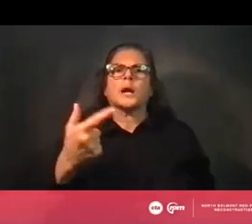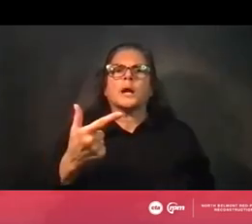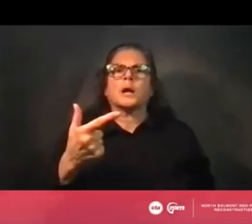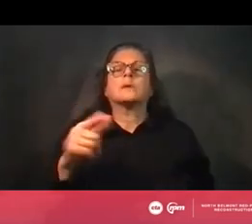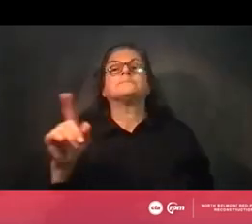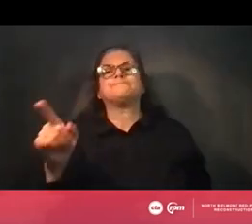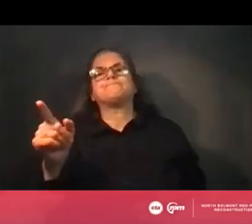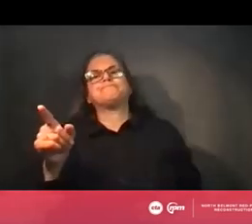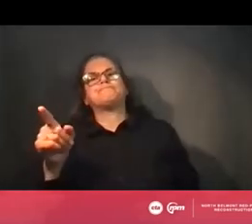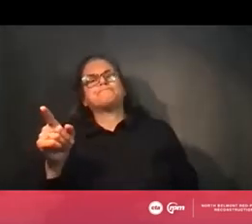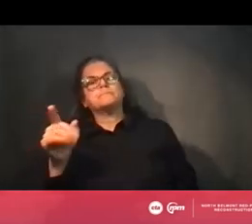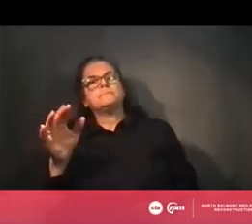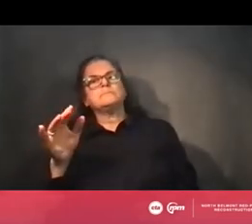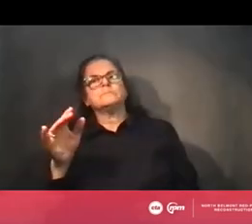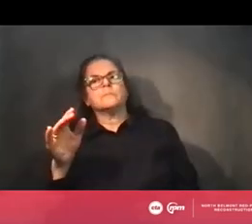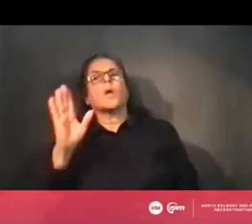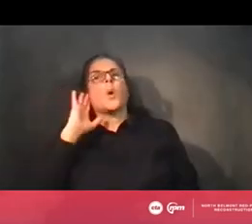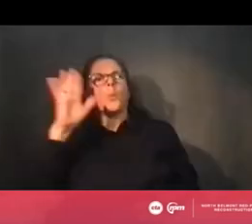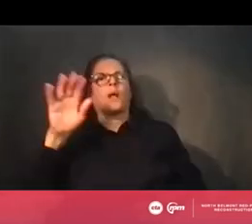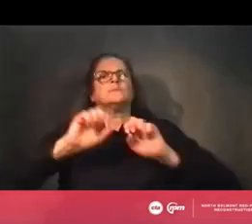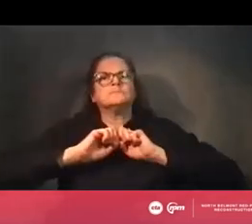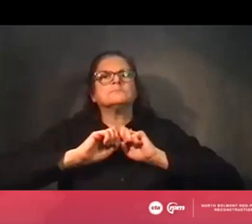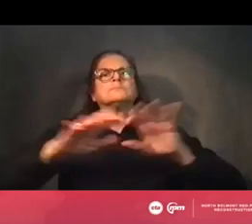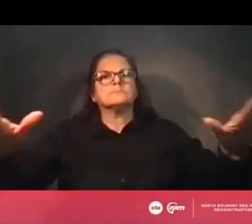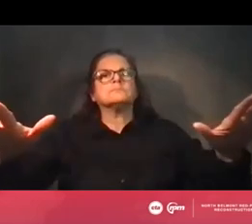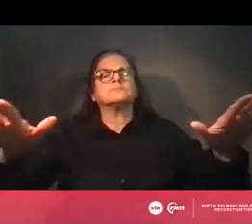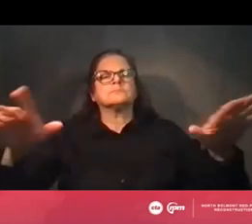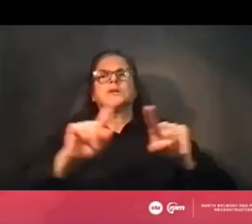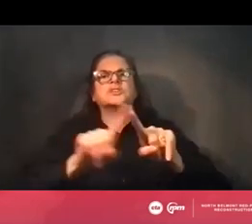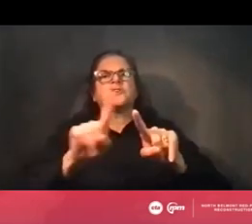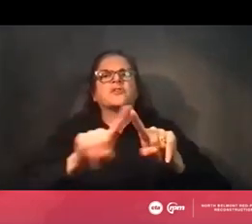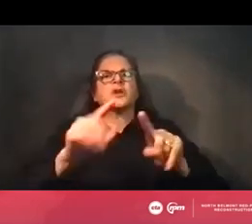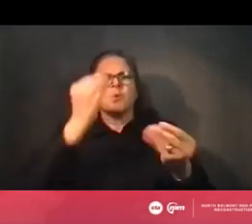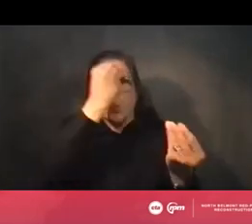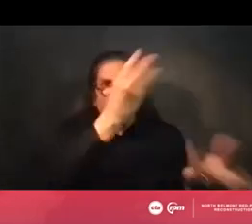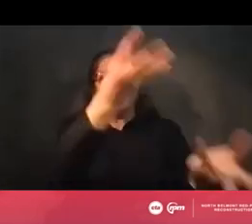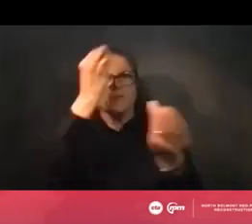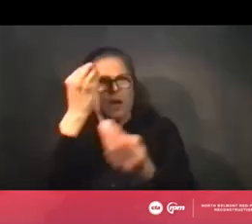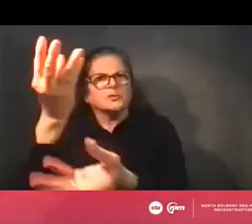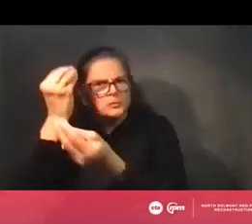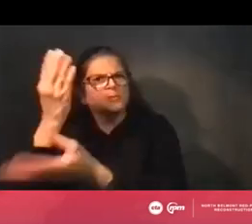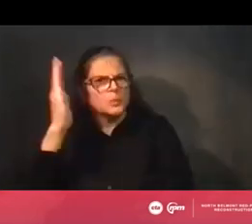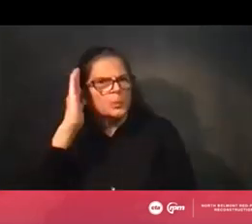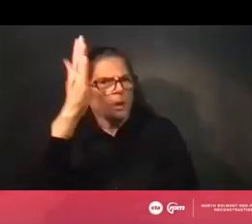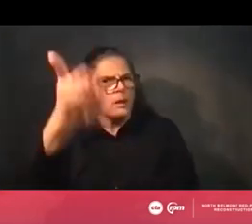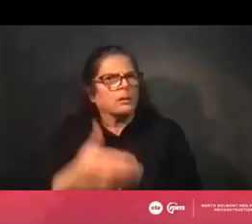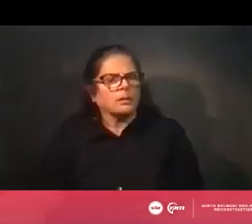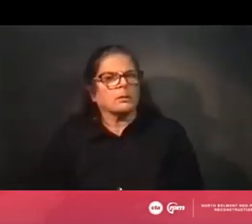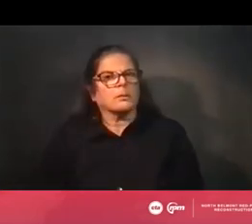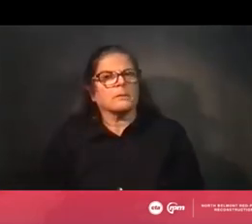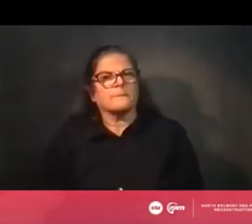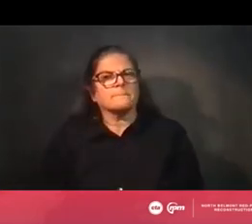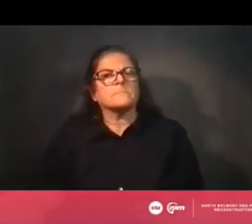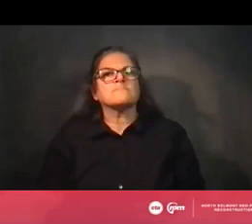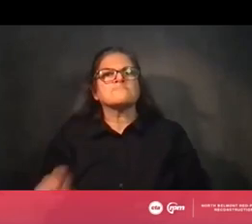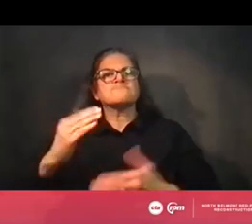changes, we'll put those out in association with our various notifications as we get ready to do the